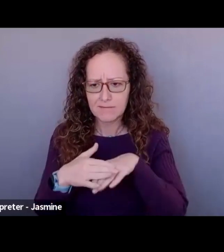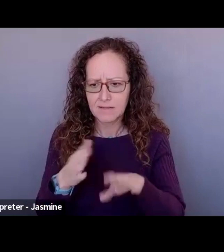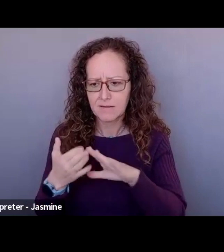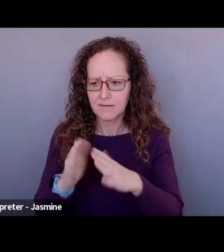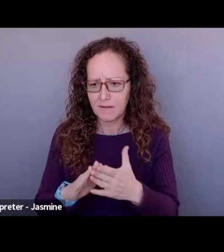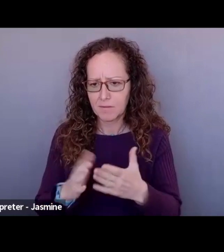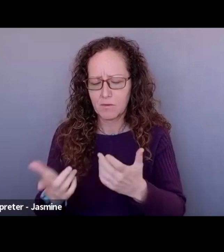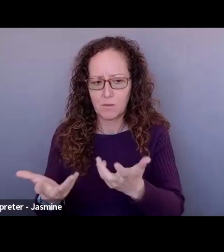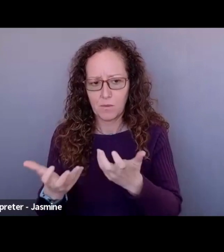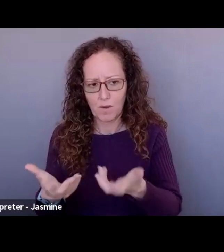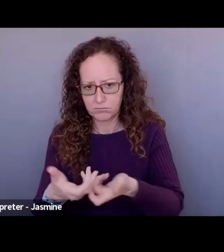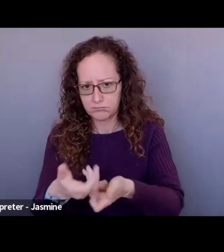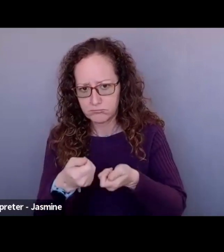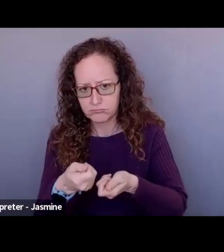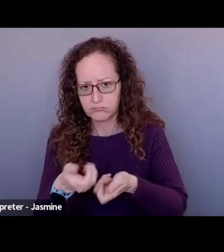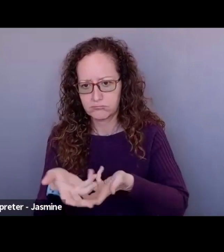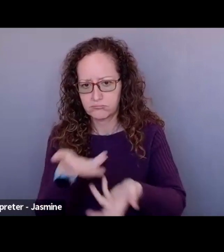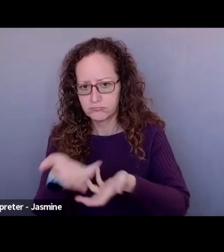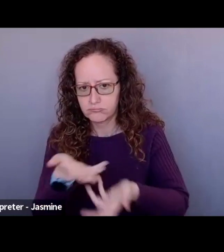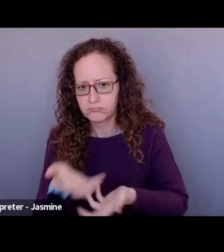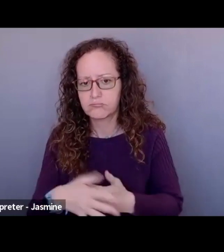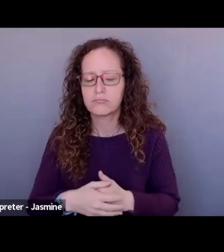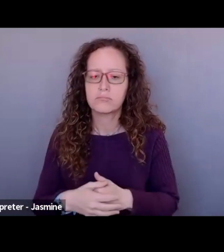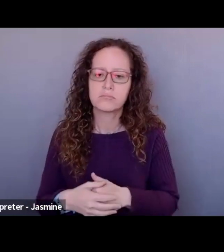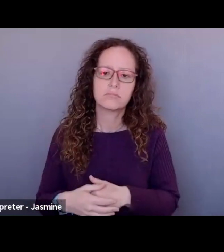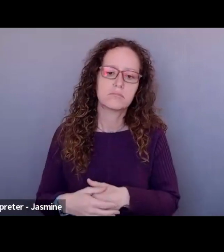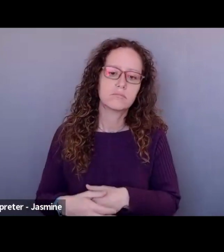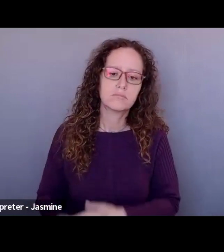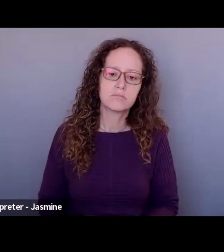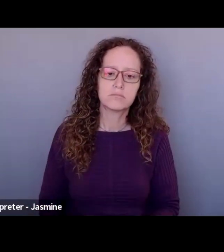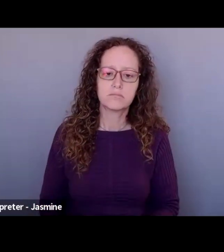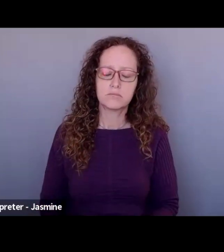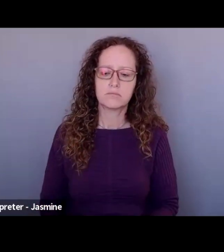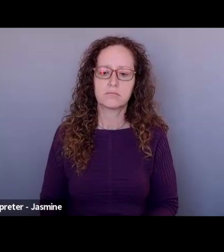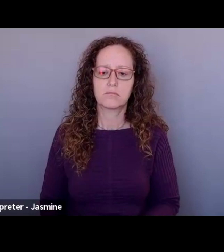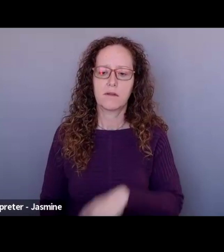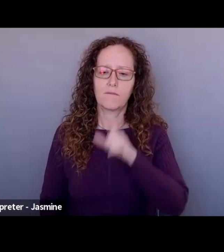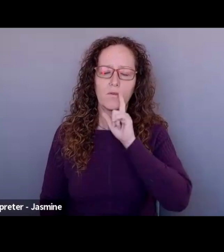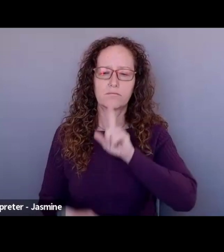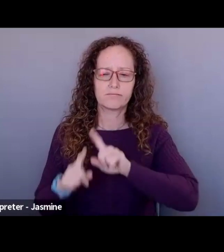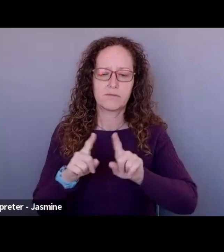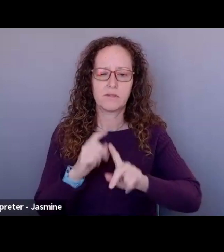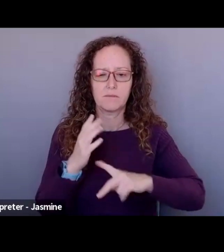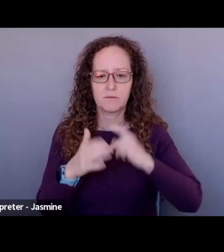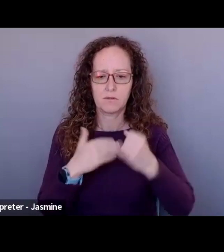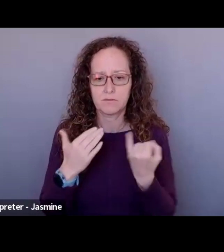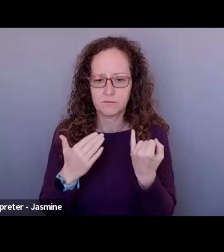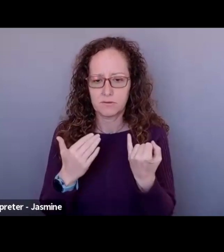trying to, um, work with, um, in terms of, uh, project, uh, project-based, uh,